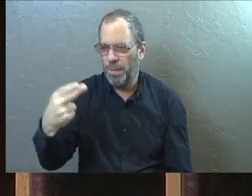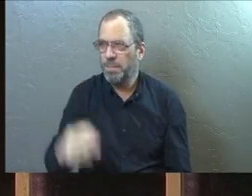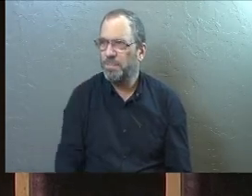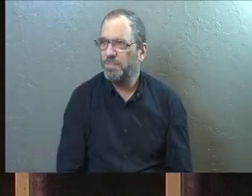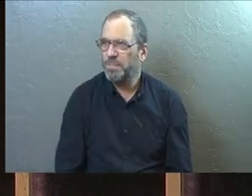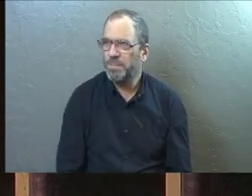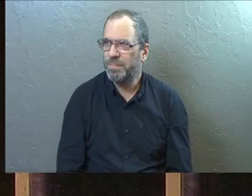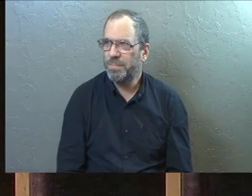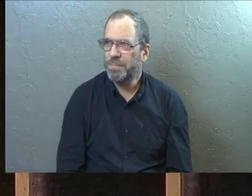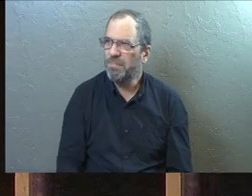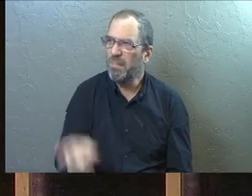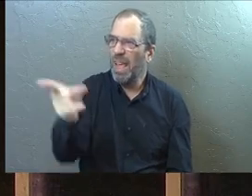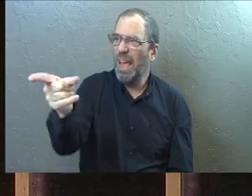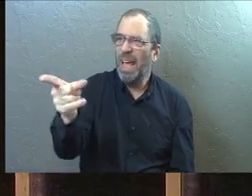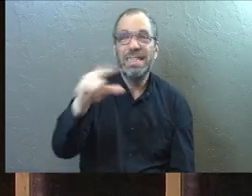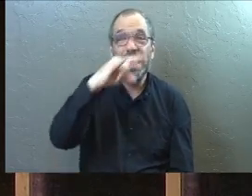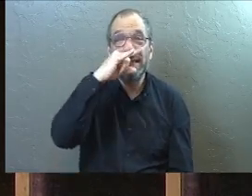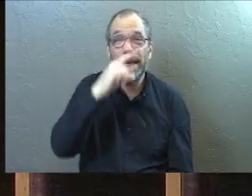And that's your childhood.